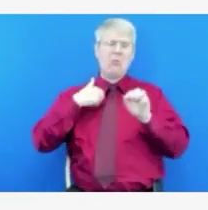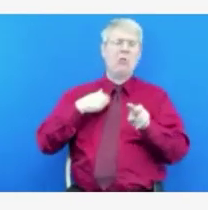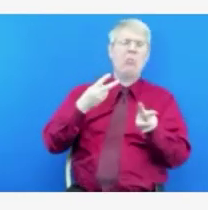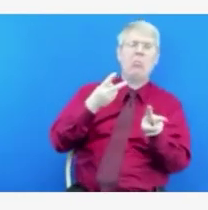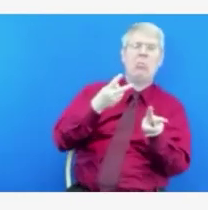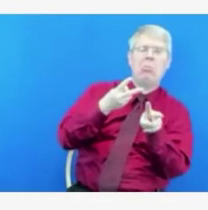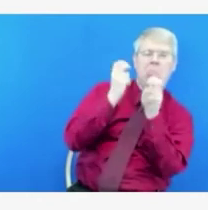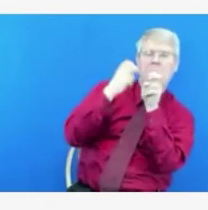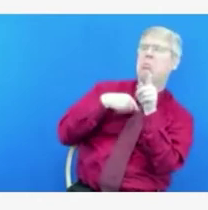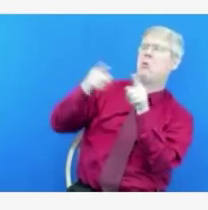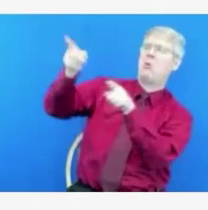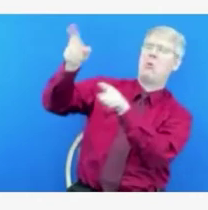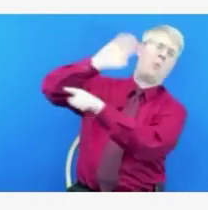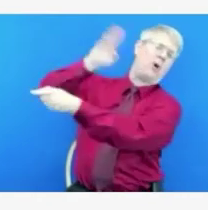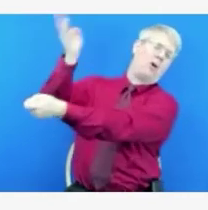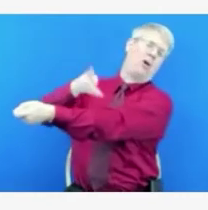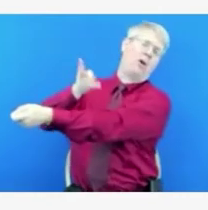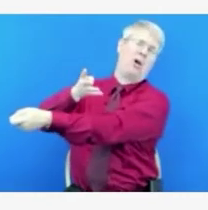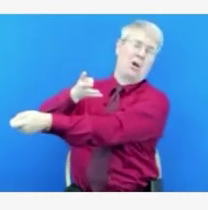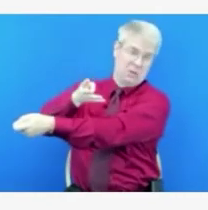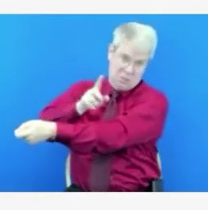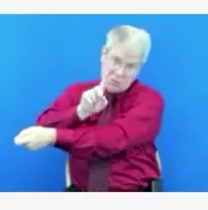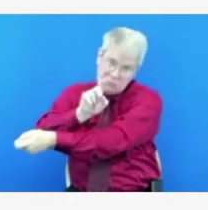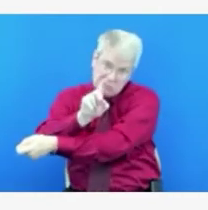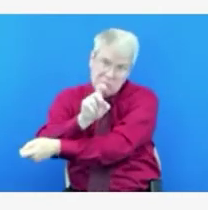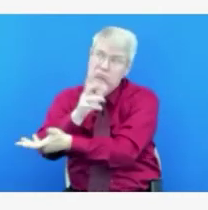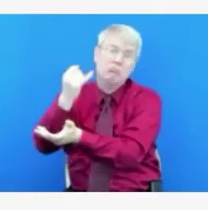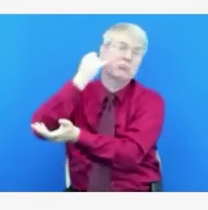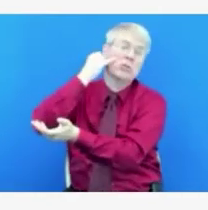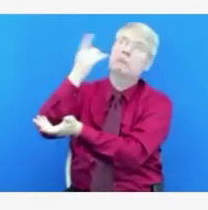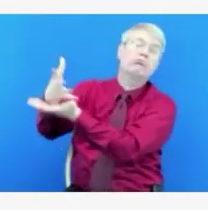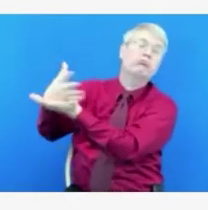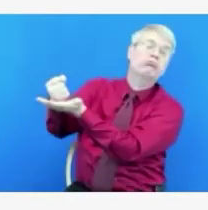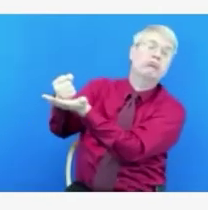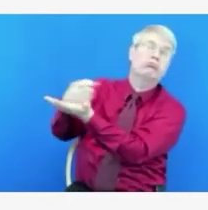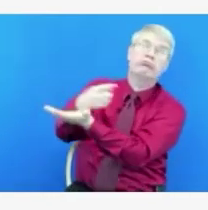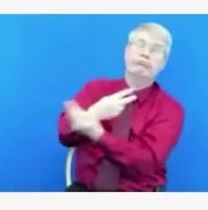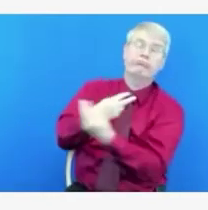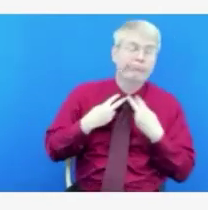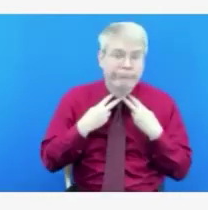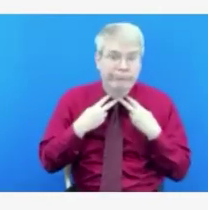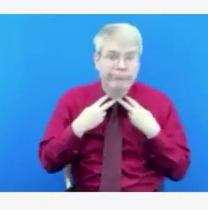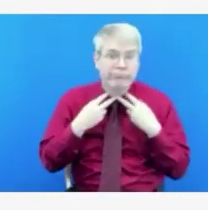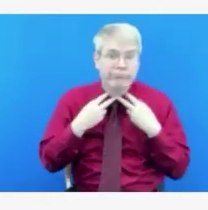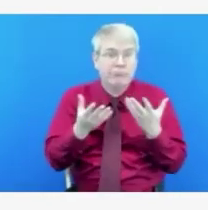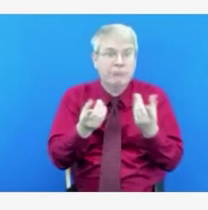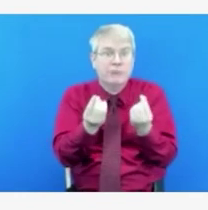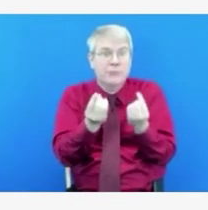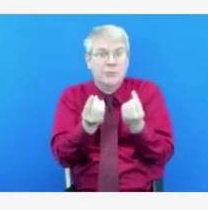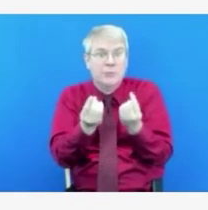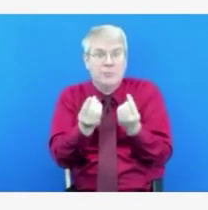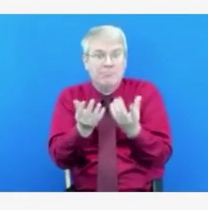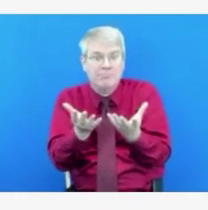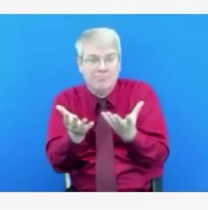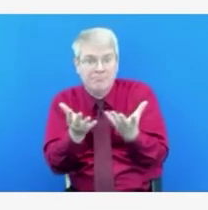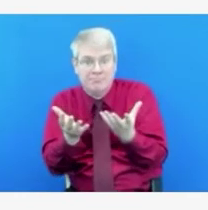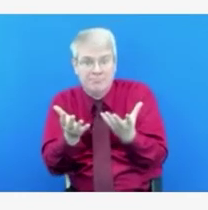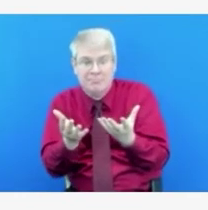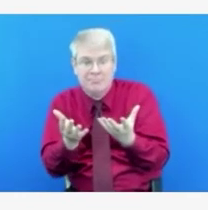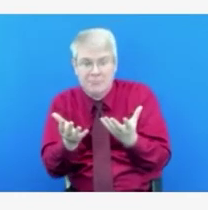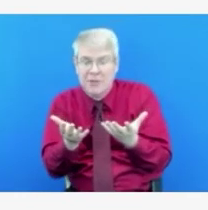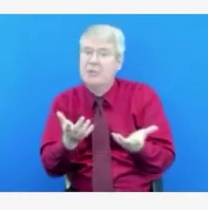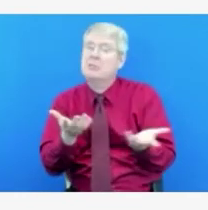protect themselves. The other thing I wanted to give a quick update on, and most of you are aware, but just that Idaho